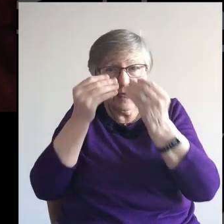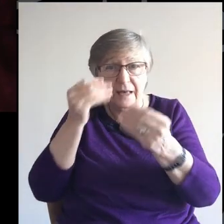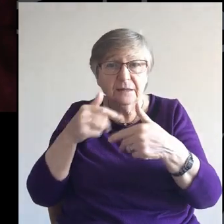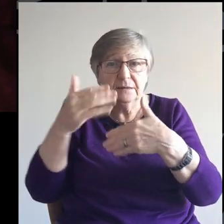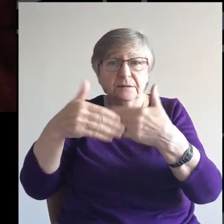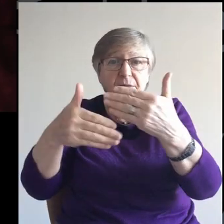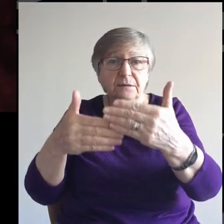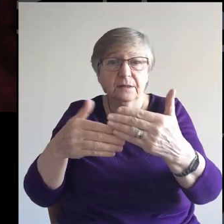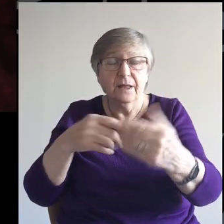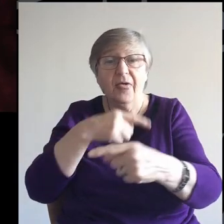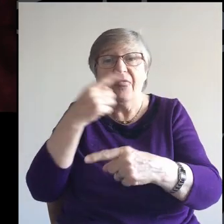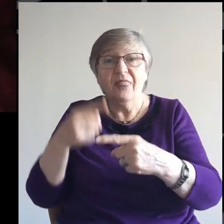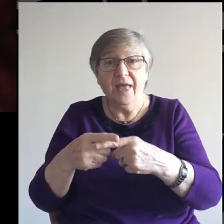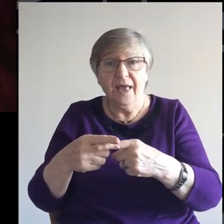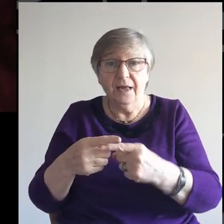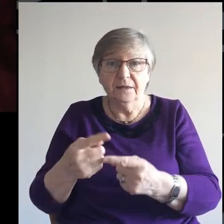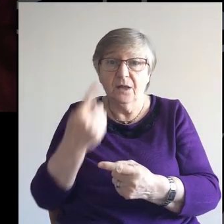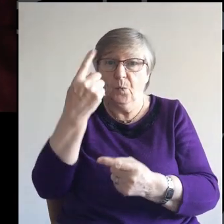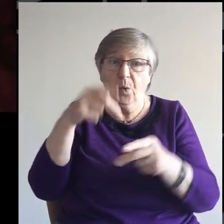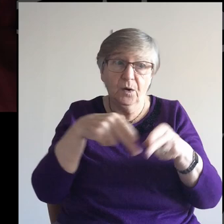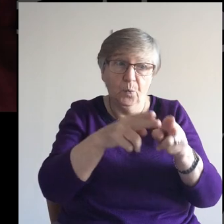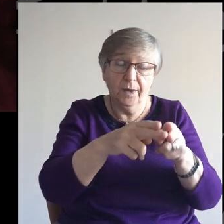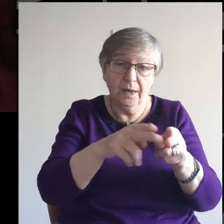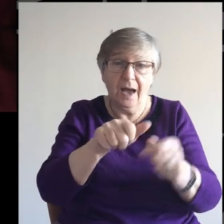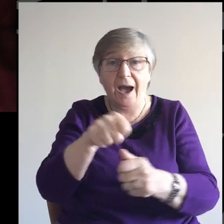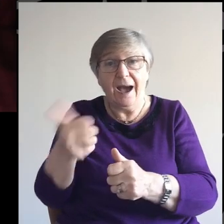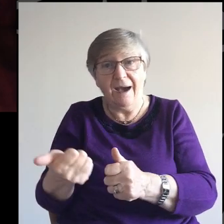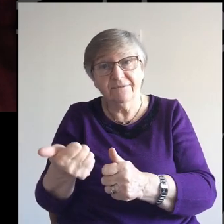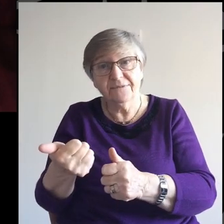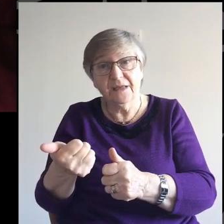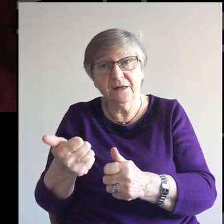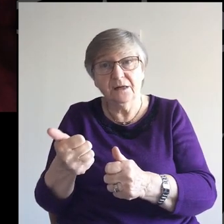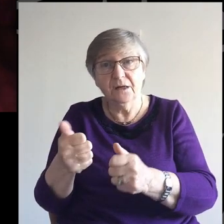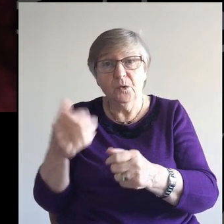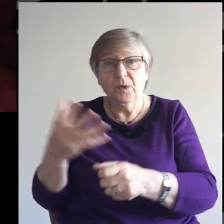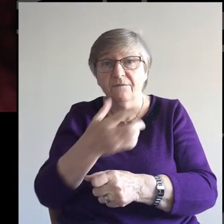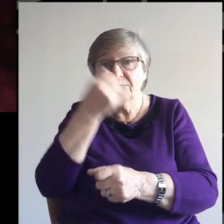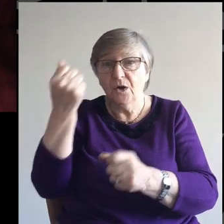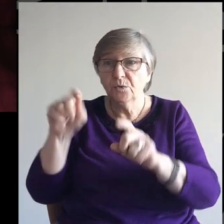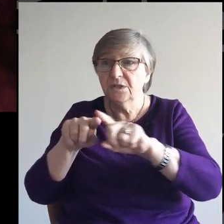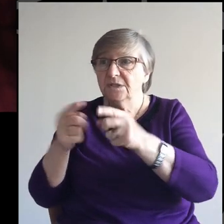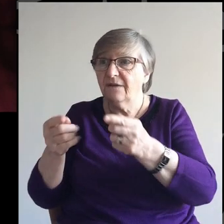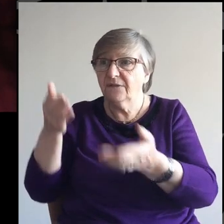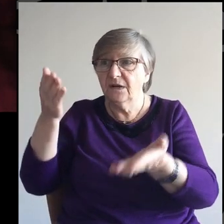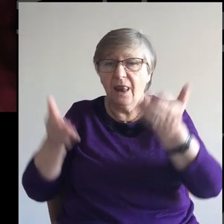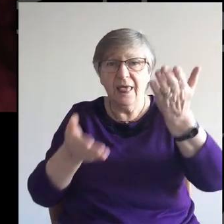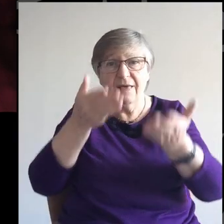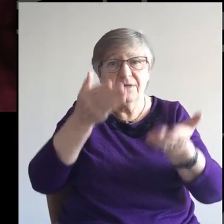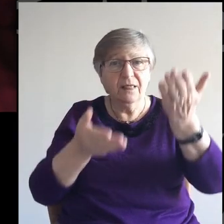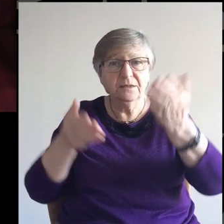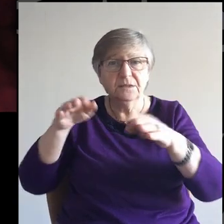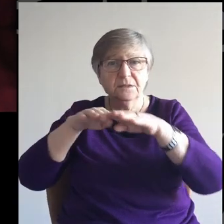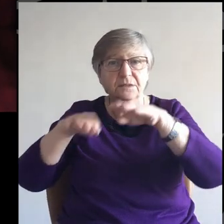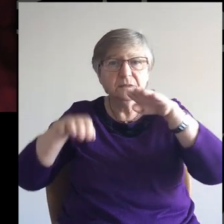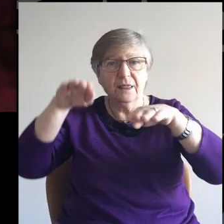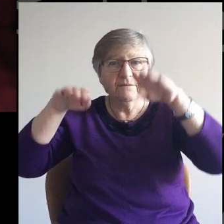And then, that one we're in, after we were in, we then found all our different levels of response.